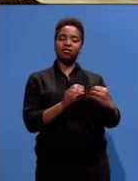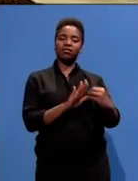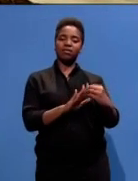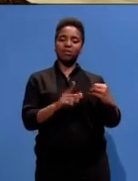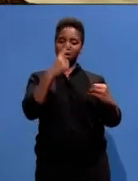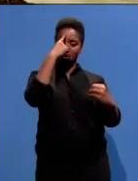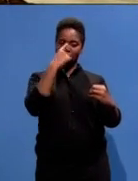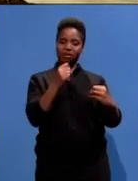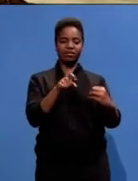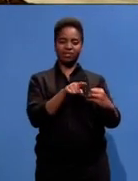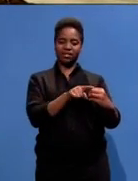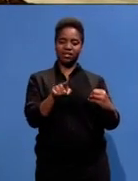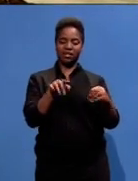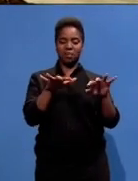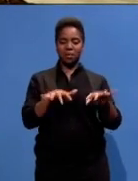public.